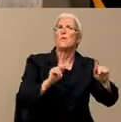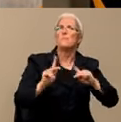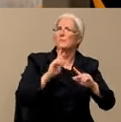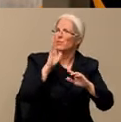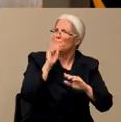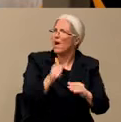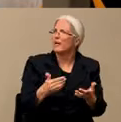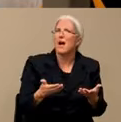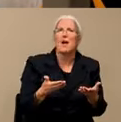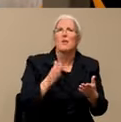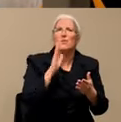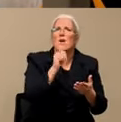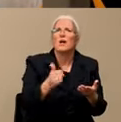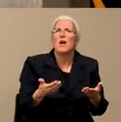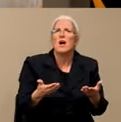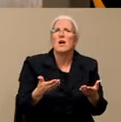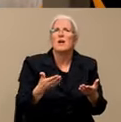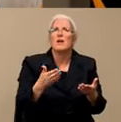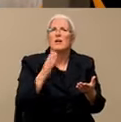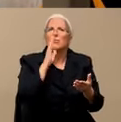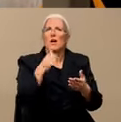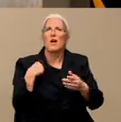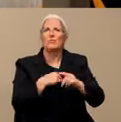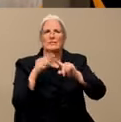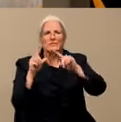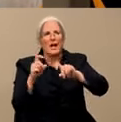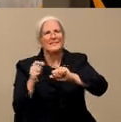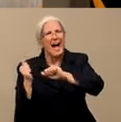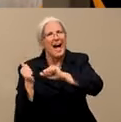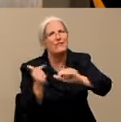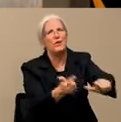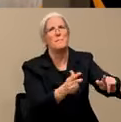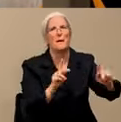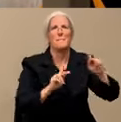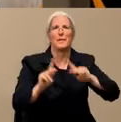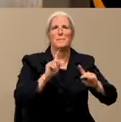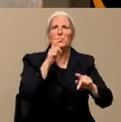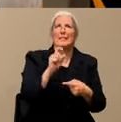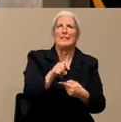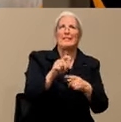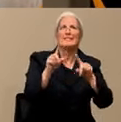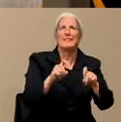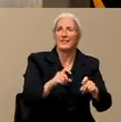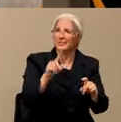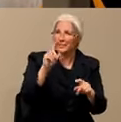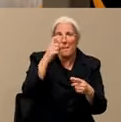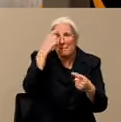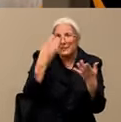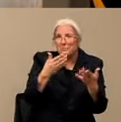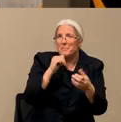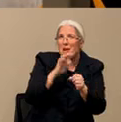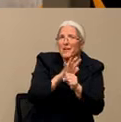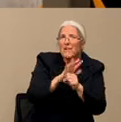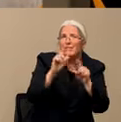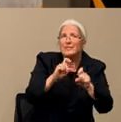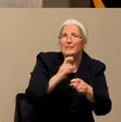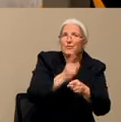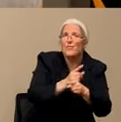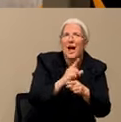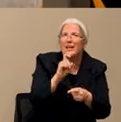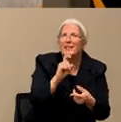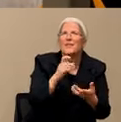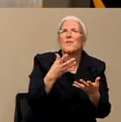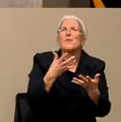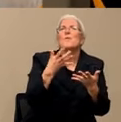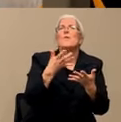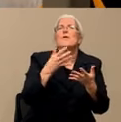why aren't we testing anybody, right, everybody at this point? It sounds like that's because of the shortage, but in a perfect world, what would we be doing? Well,